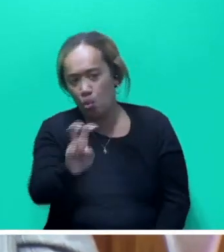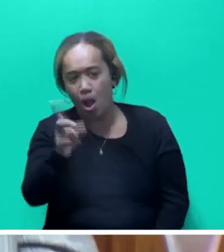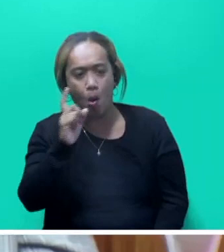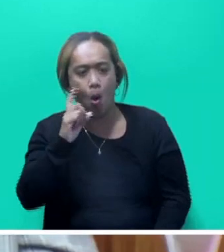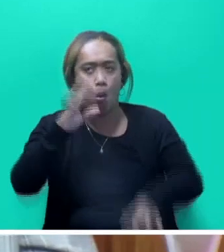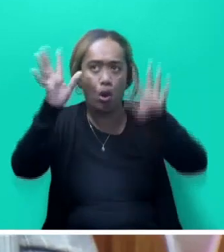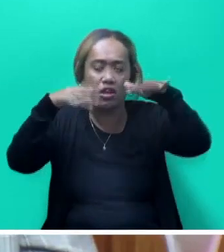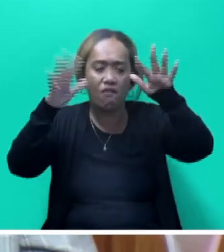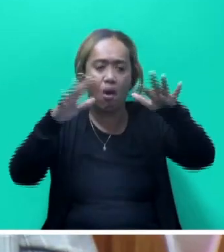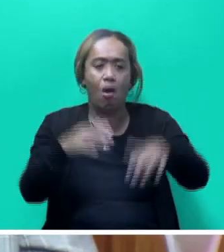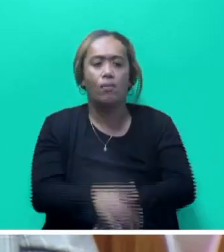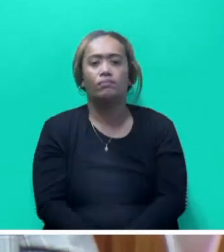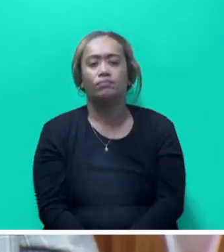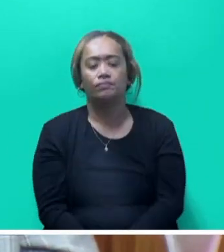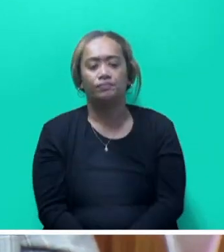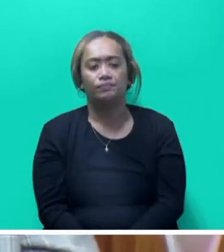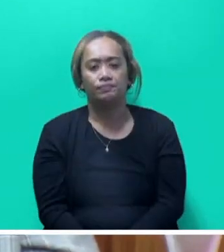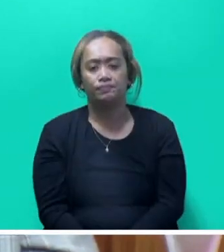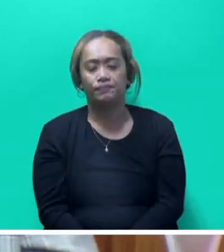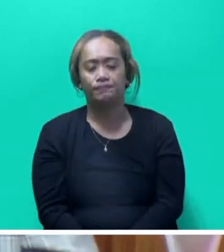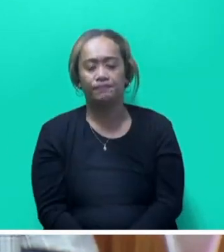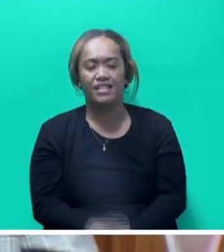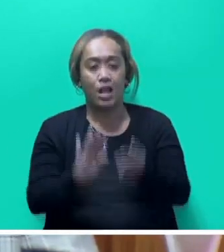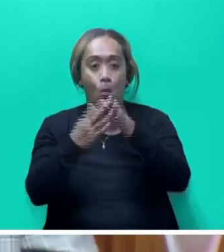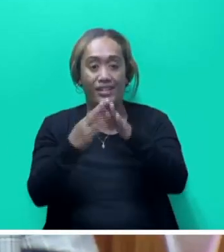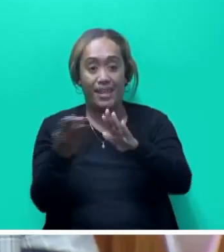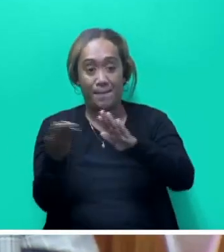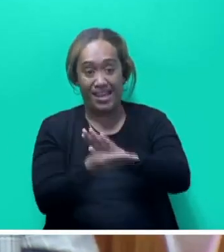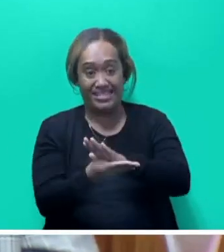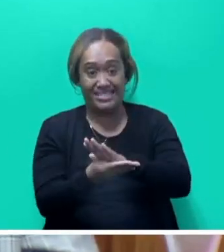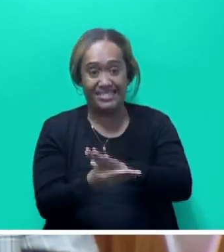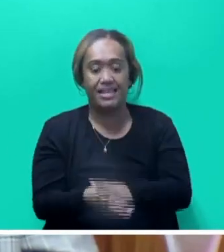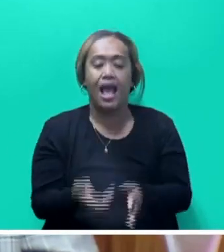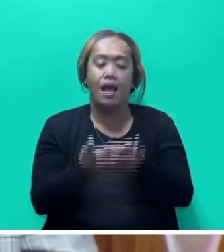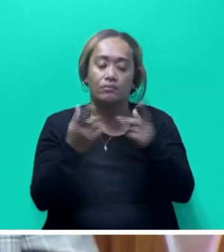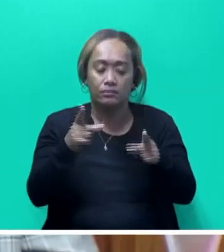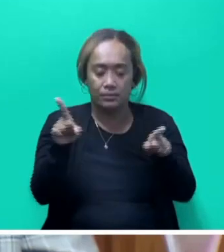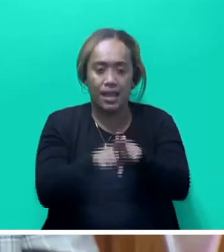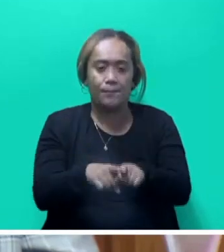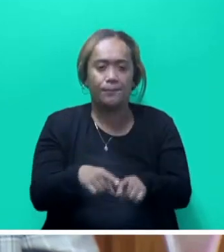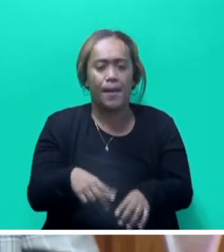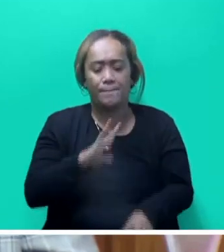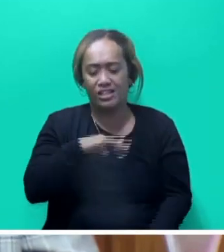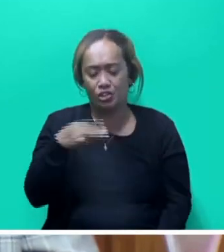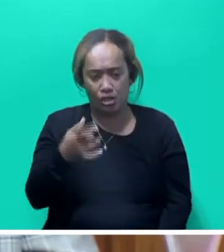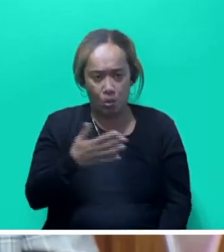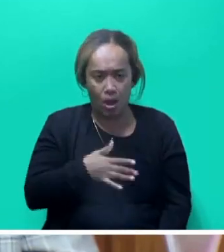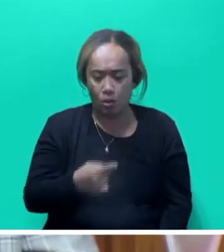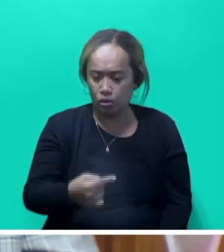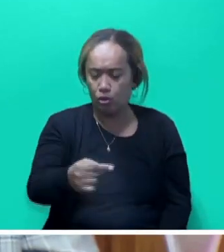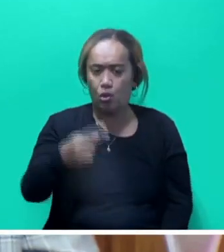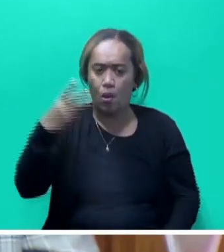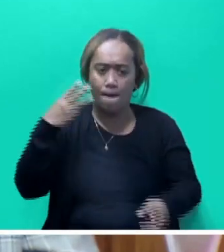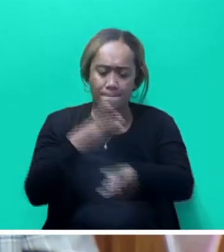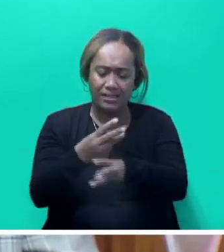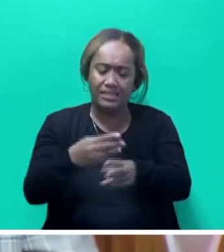community-based tourism. Mr. Speaker, sir, the Ministry endeavours to continue this exercise in the coming months and